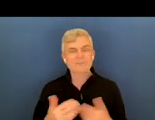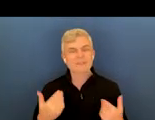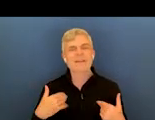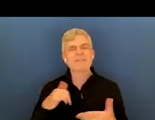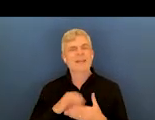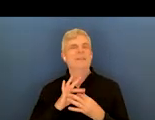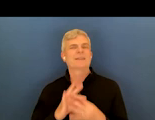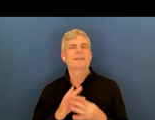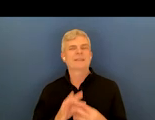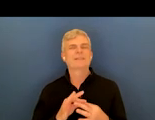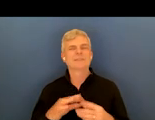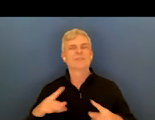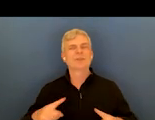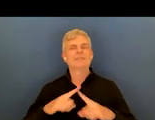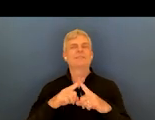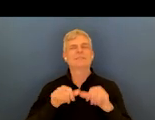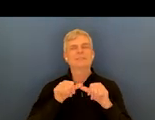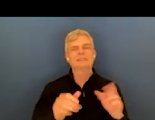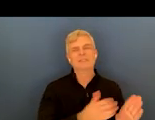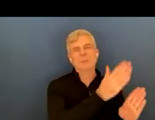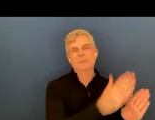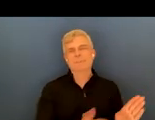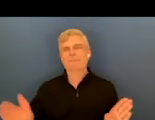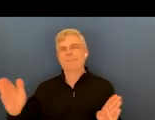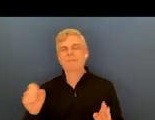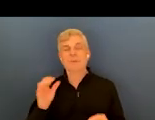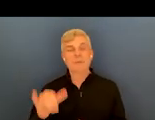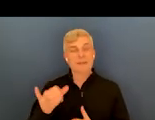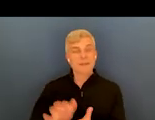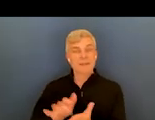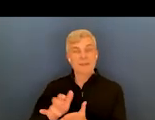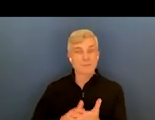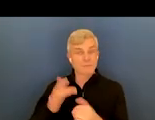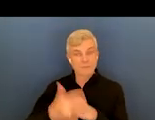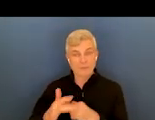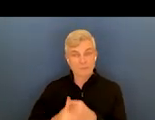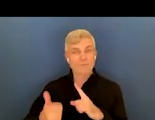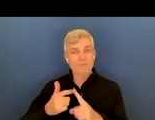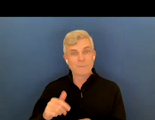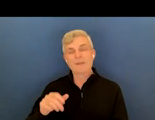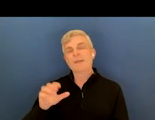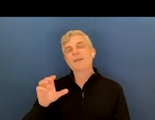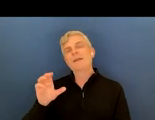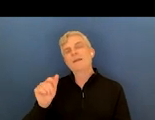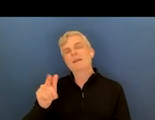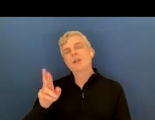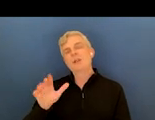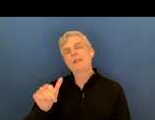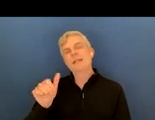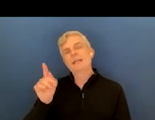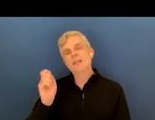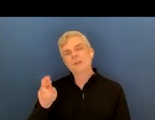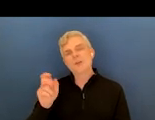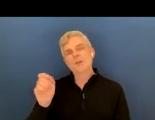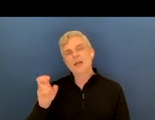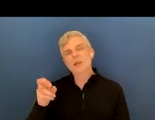crisis continuum. So this calculator is available at calculator dot crisis now dot com. Paul is not